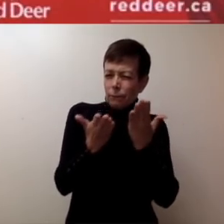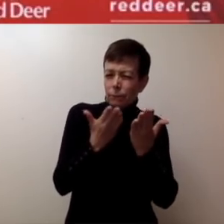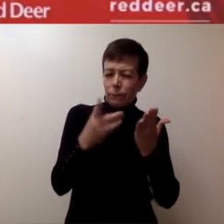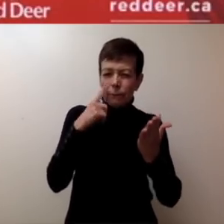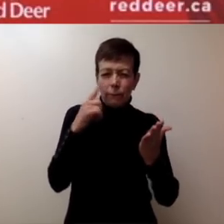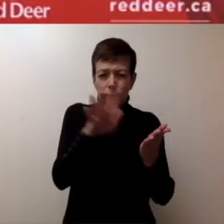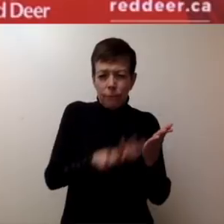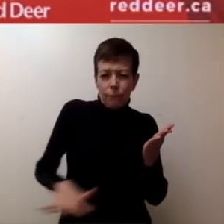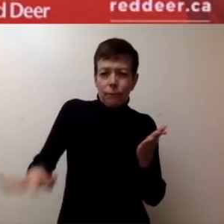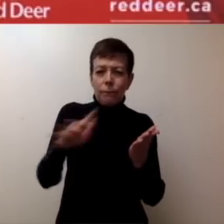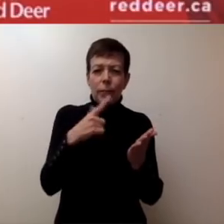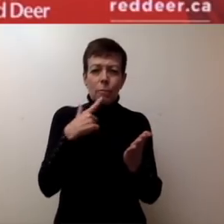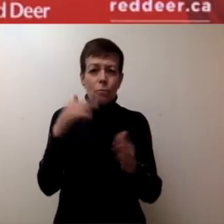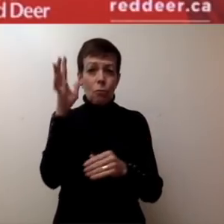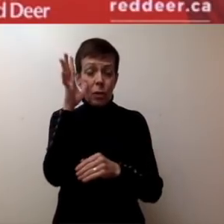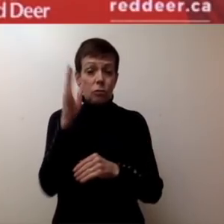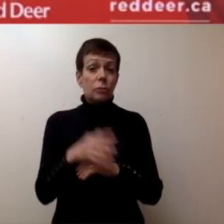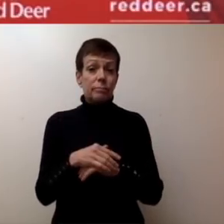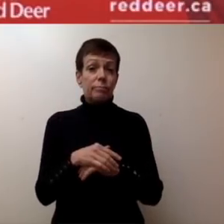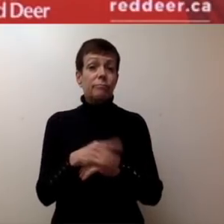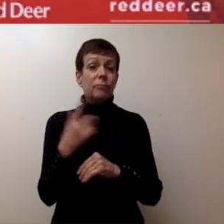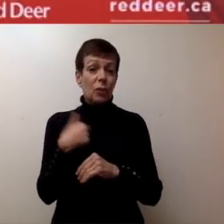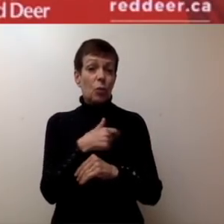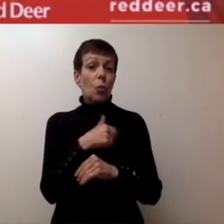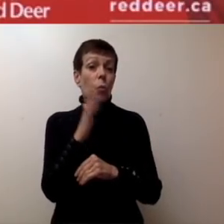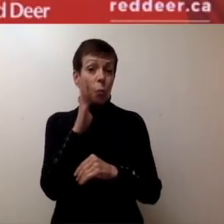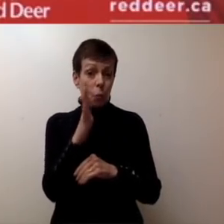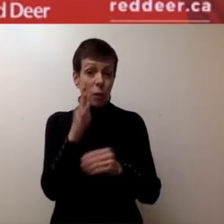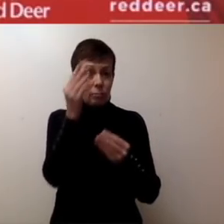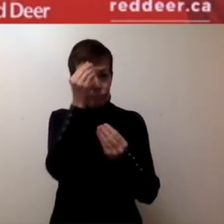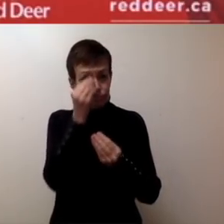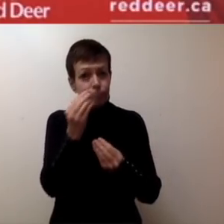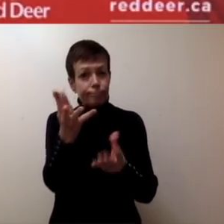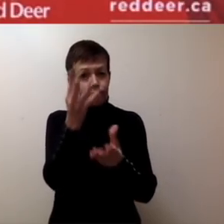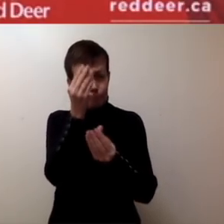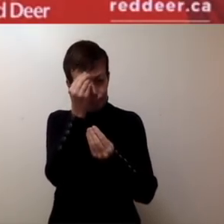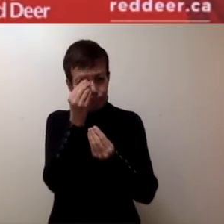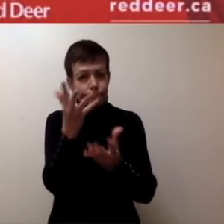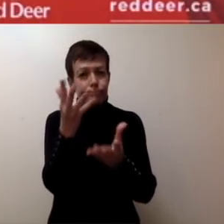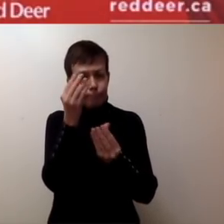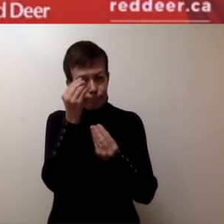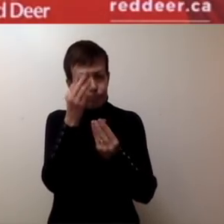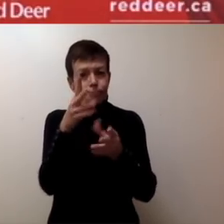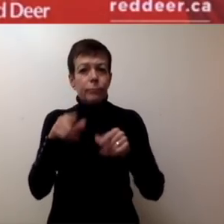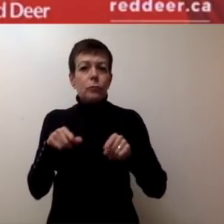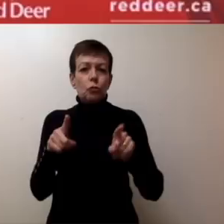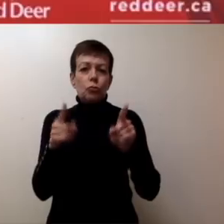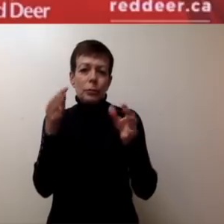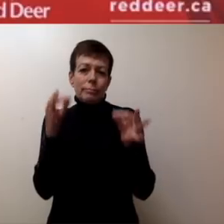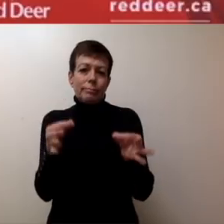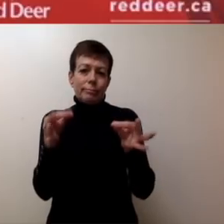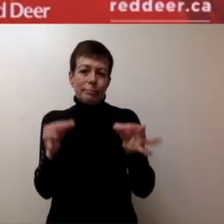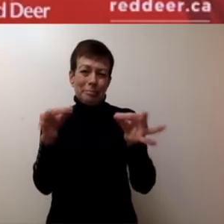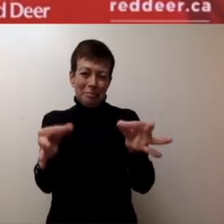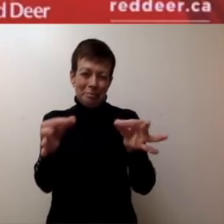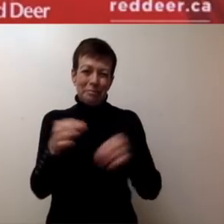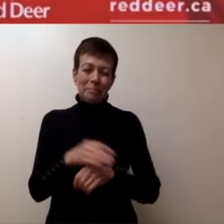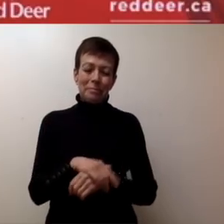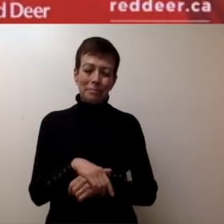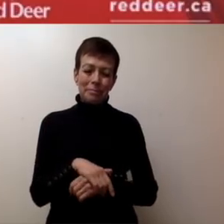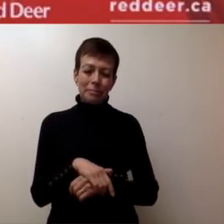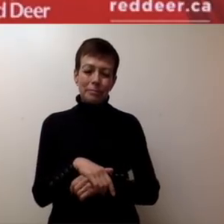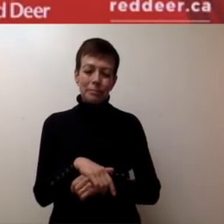updates will be forthcoming on that, as our Emergency Operations Centre has specific information and updates to share.